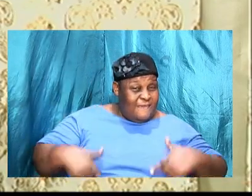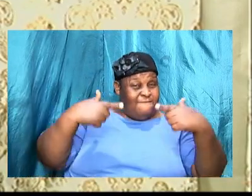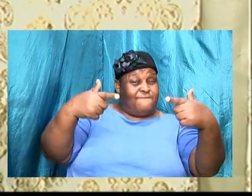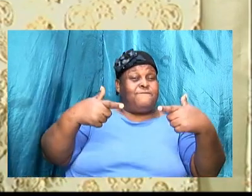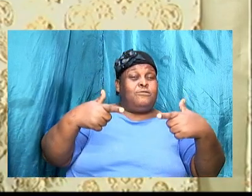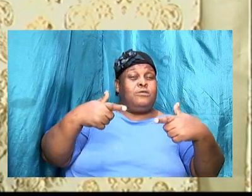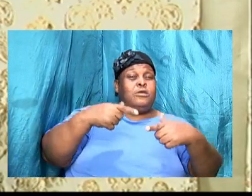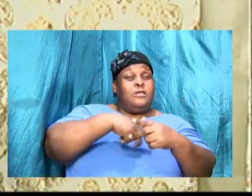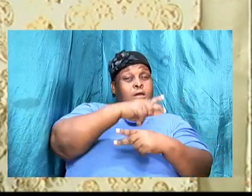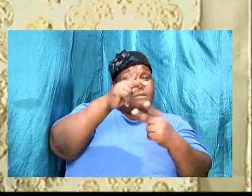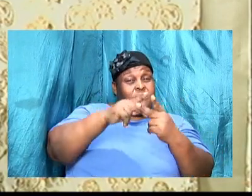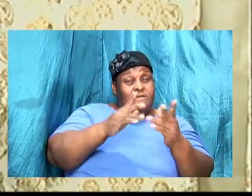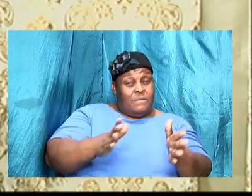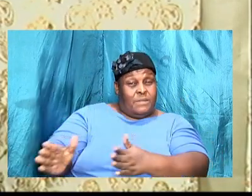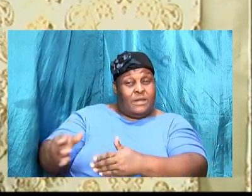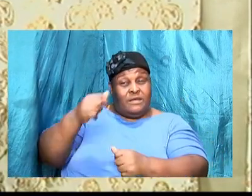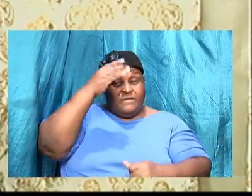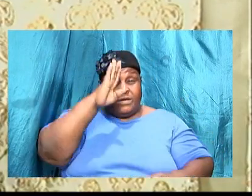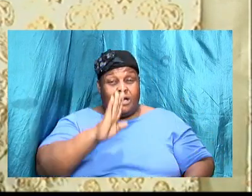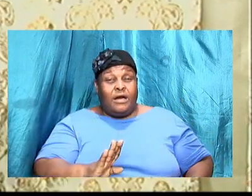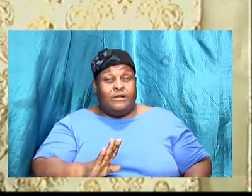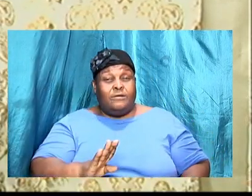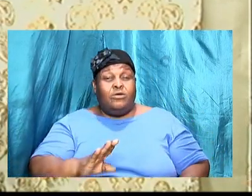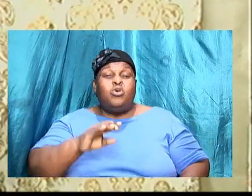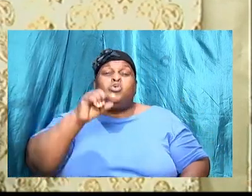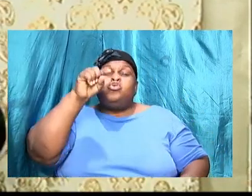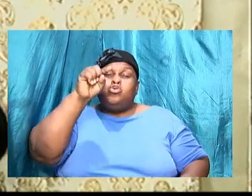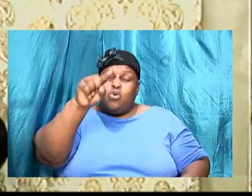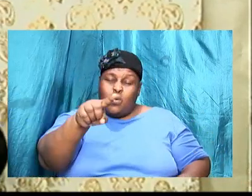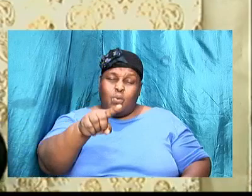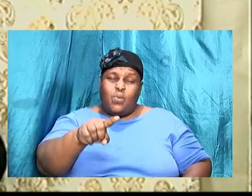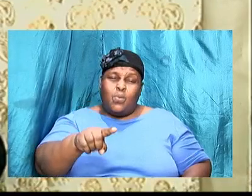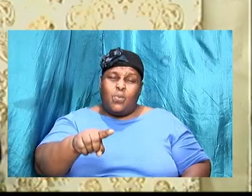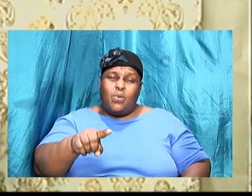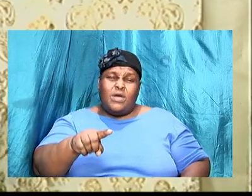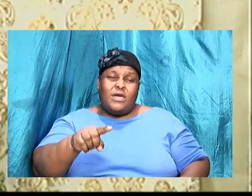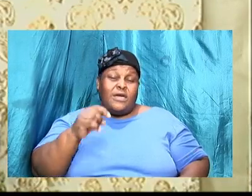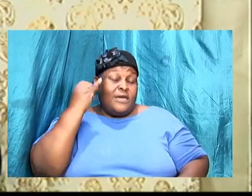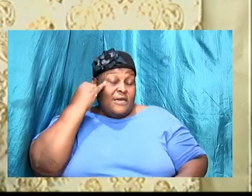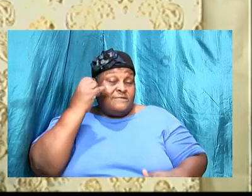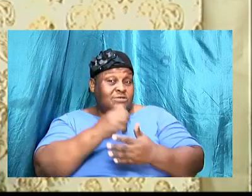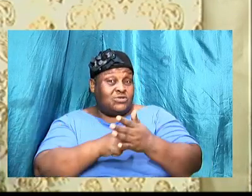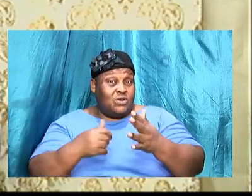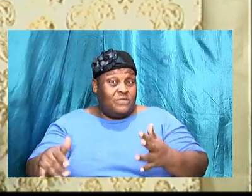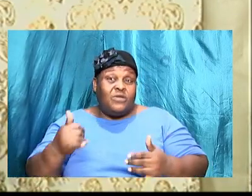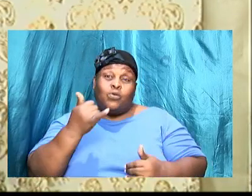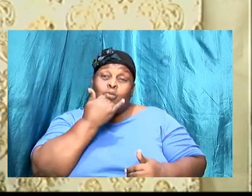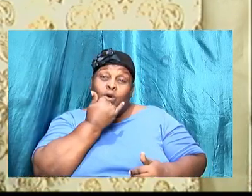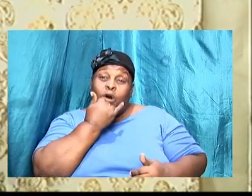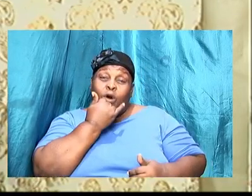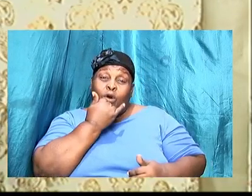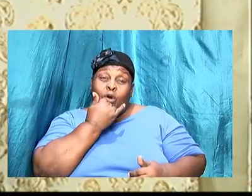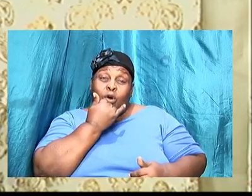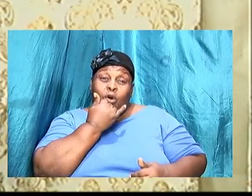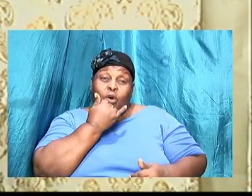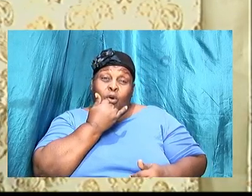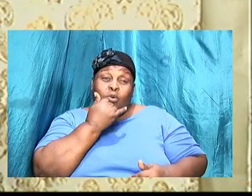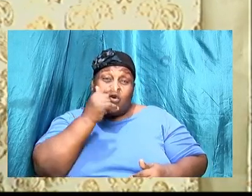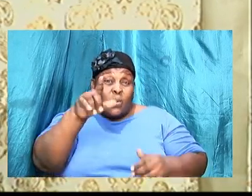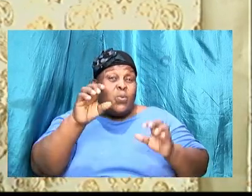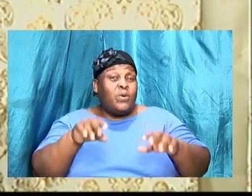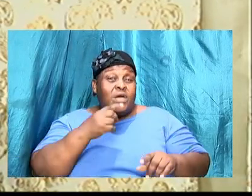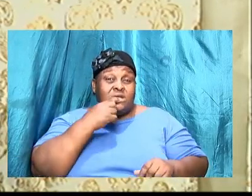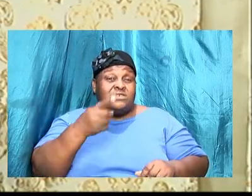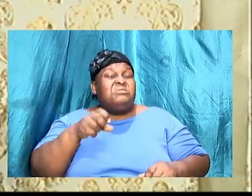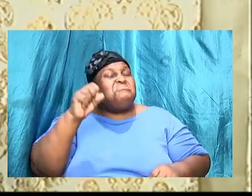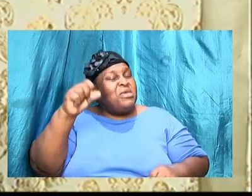perfect plan of God, you are going to recognize that if something goes wrong you can say yes, I know that I'm in the will of